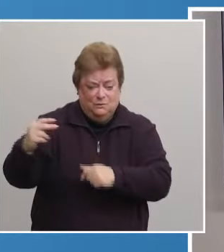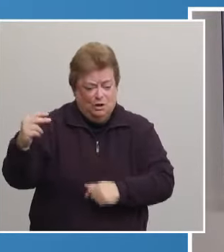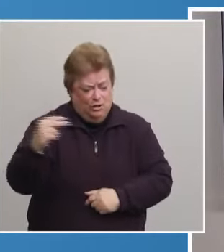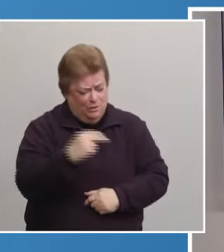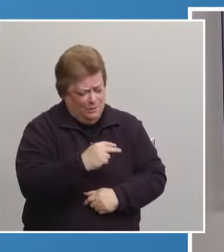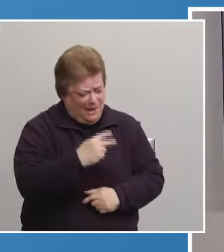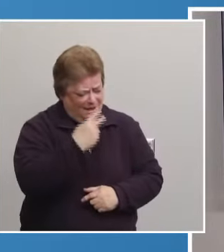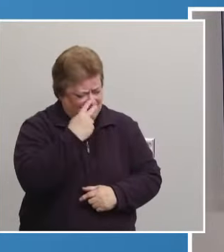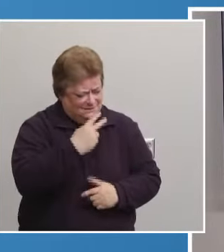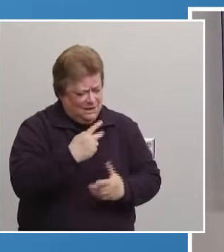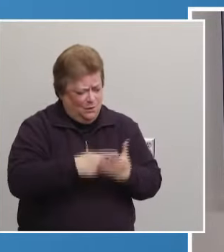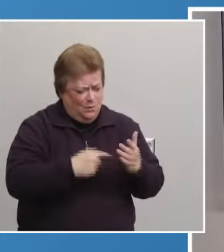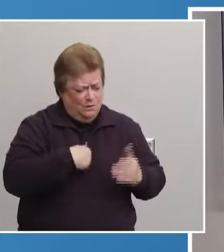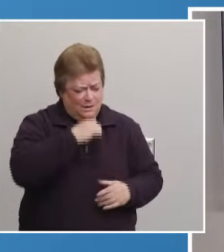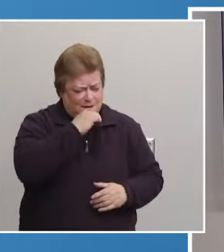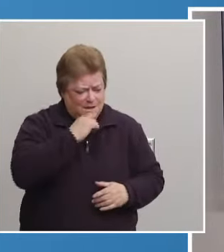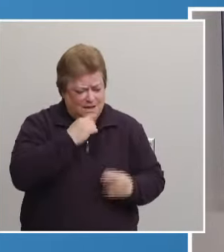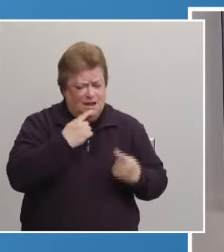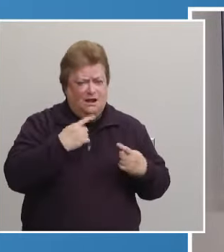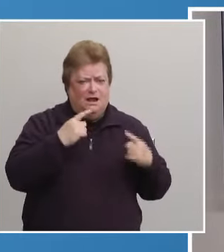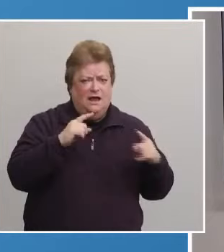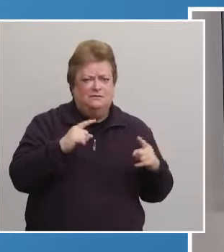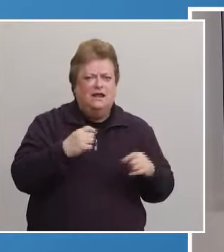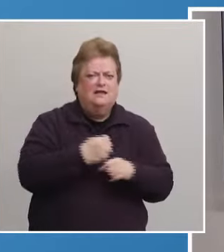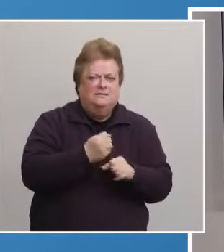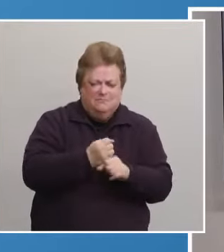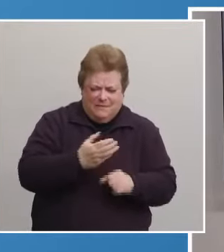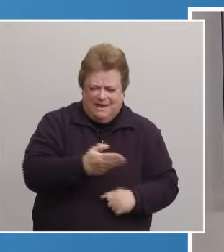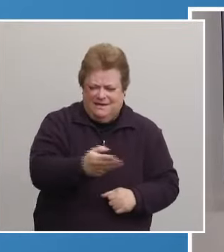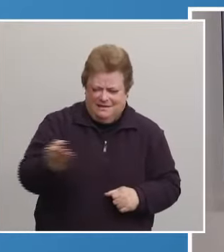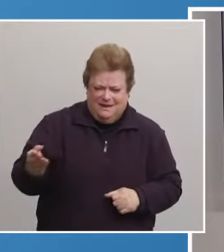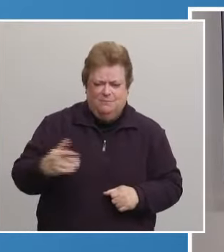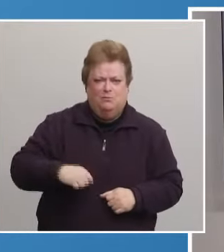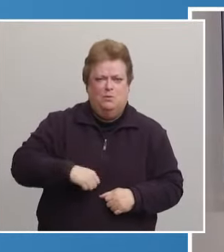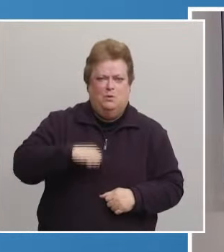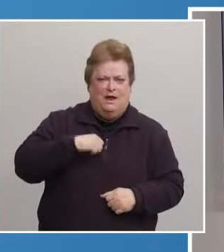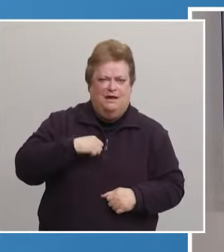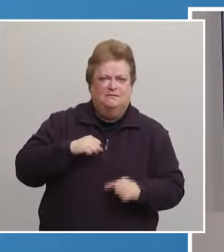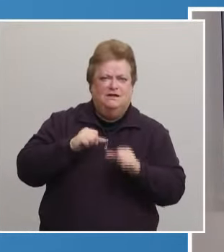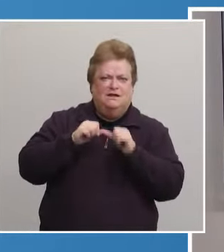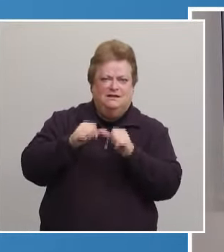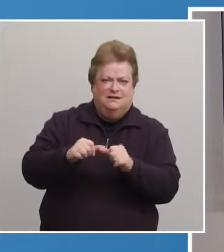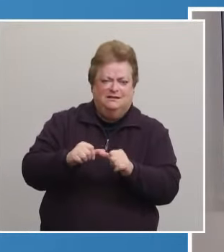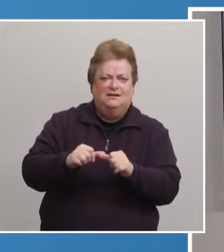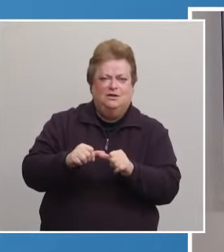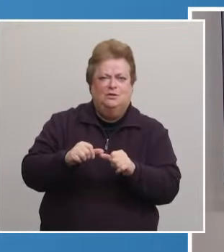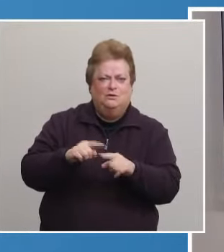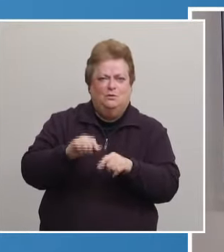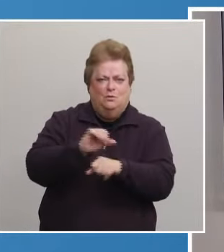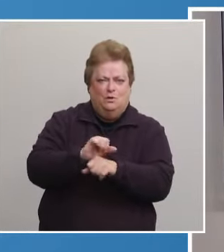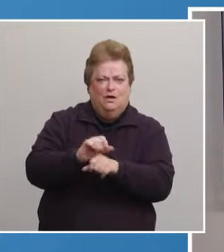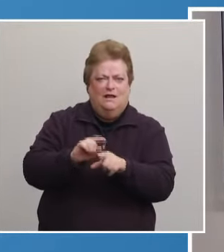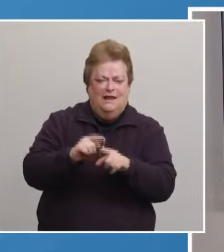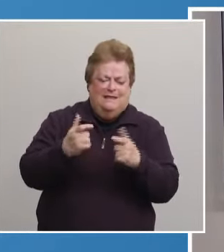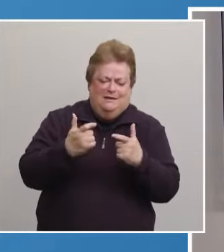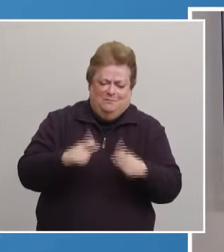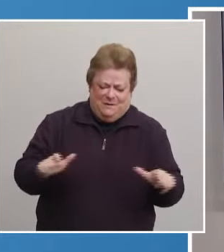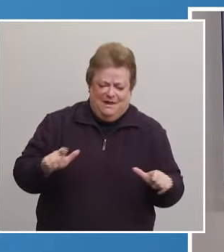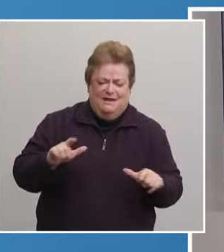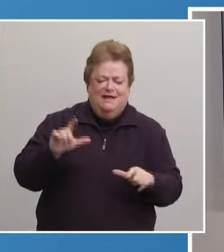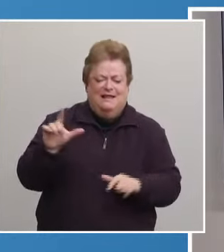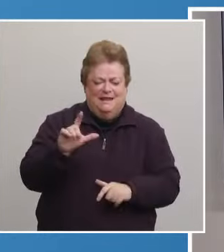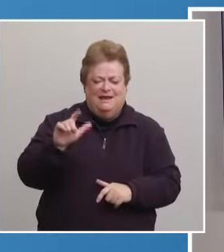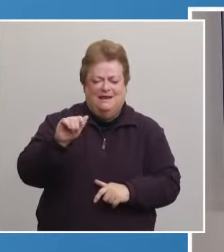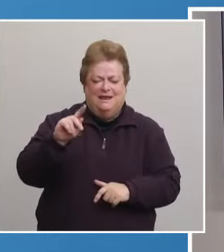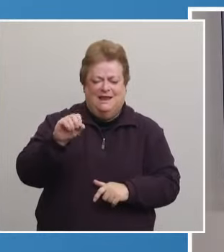let's make them proud. Let's continue to care for one another like the big Lincoln and Lancaster County family that we truly are.